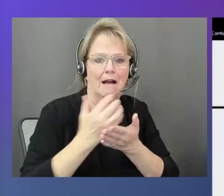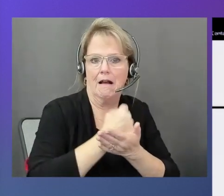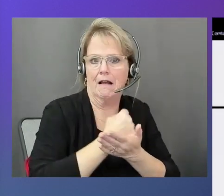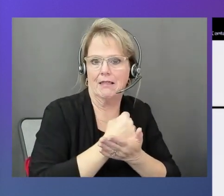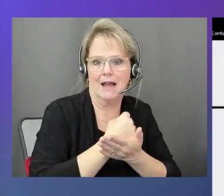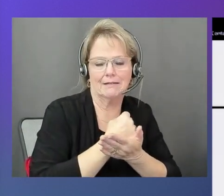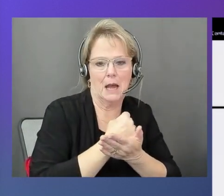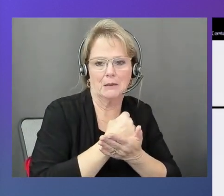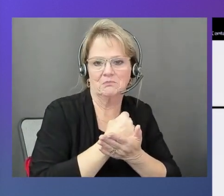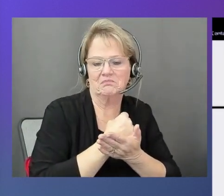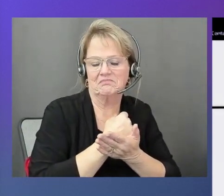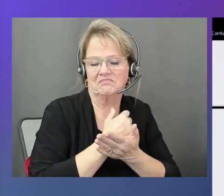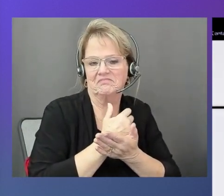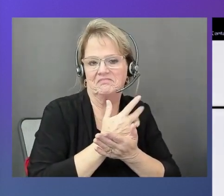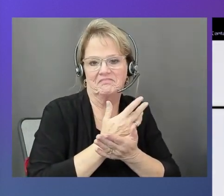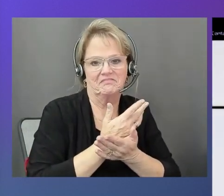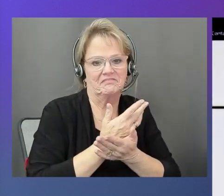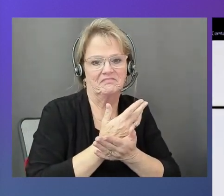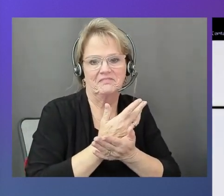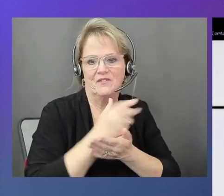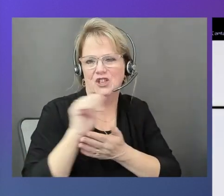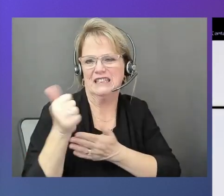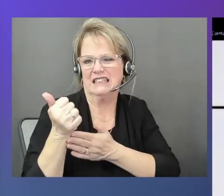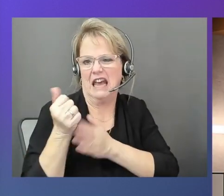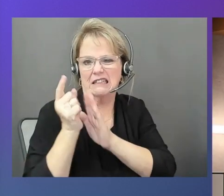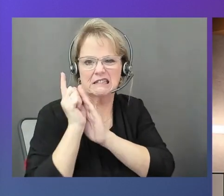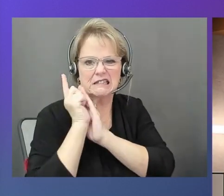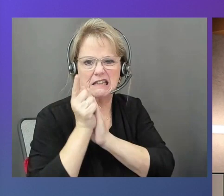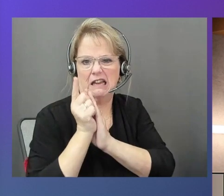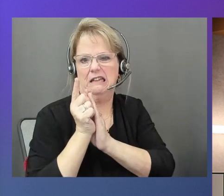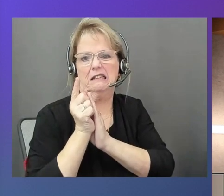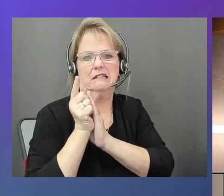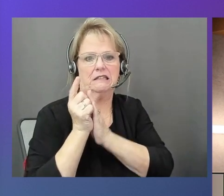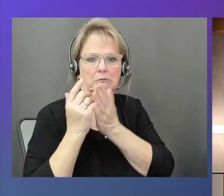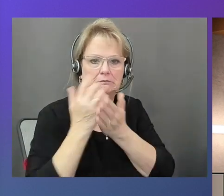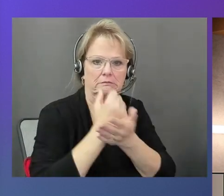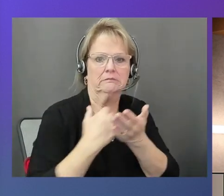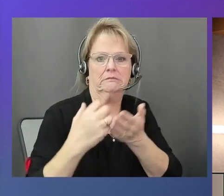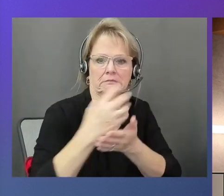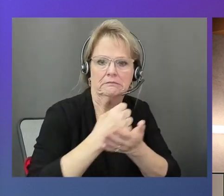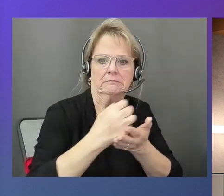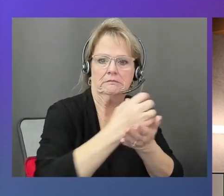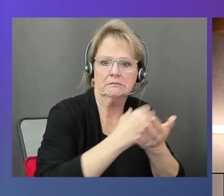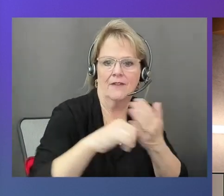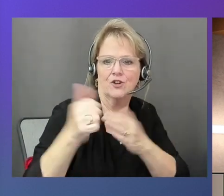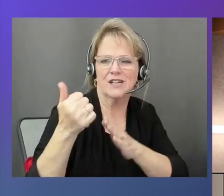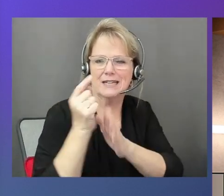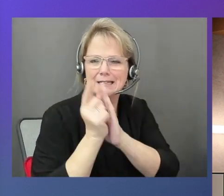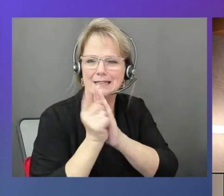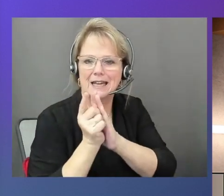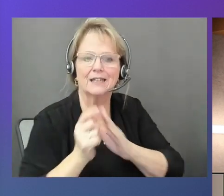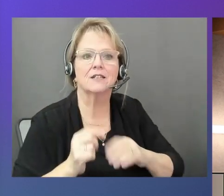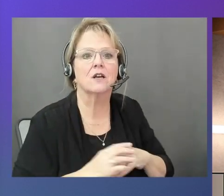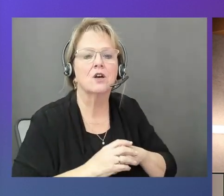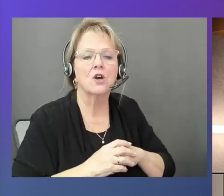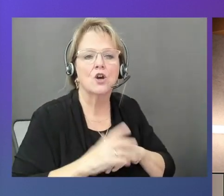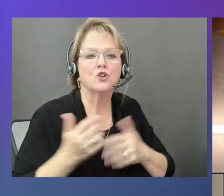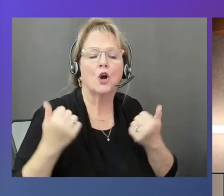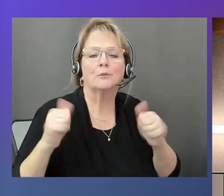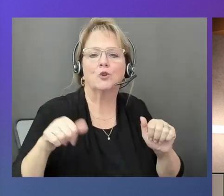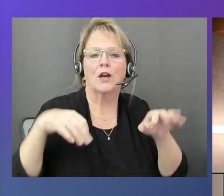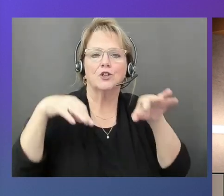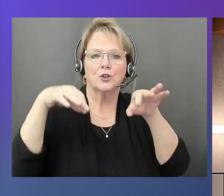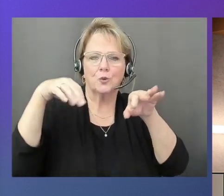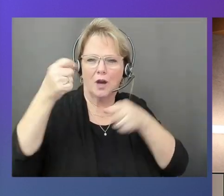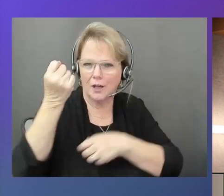10 seconds. And so just, I'm trying to understand, so campaign basically means that